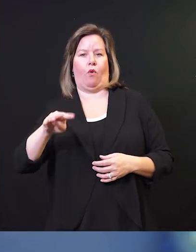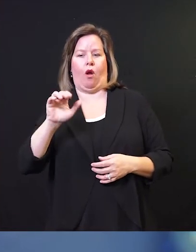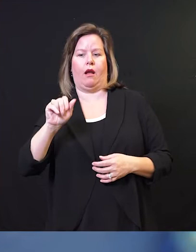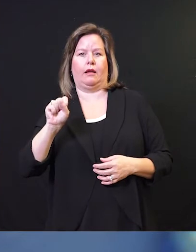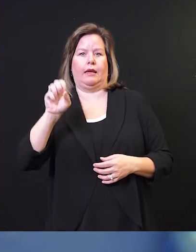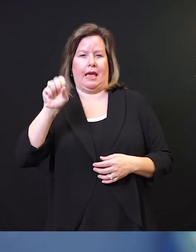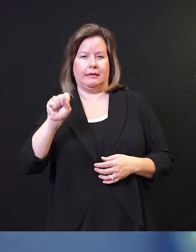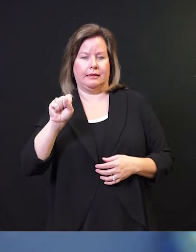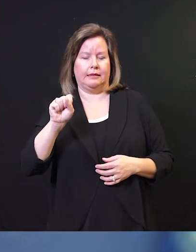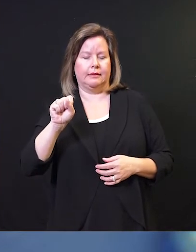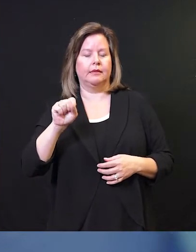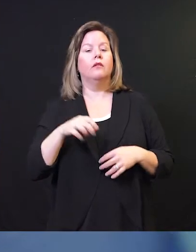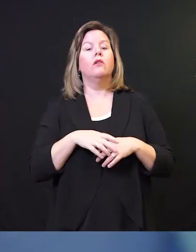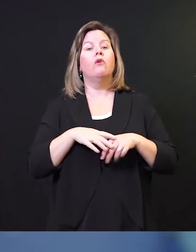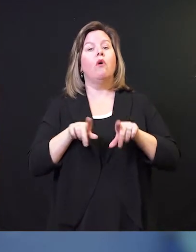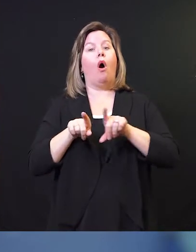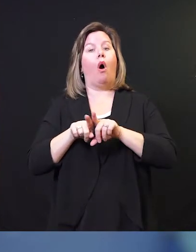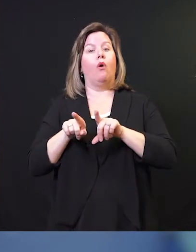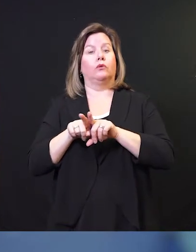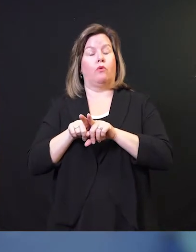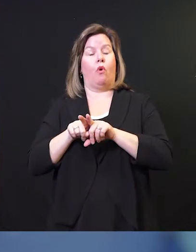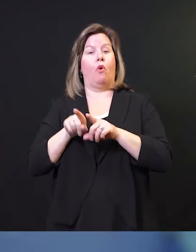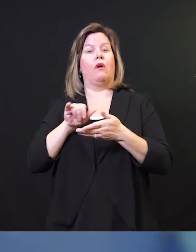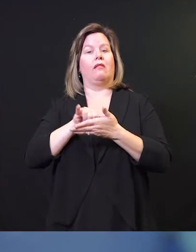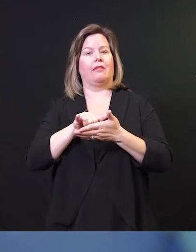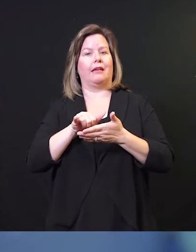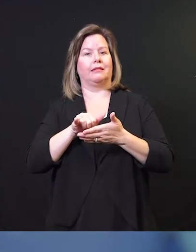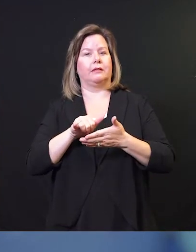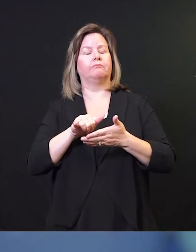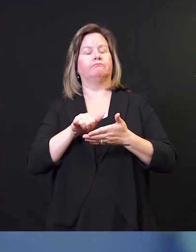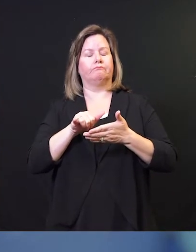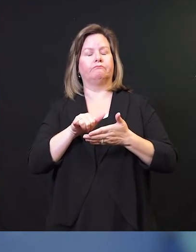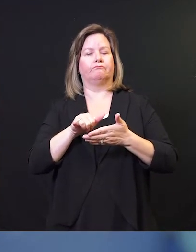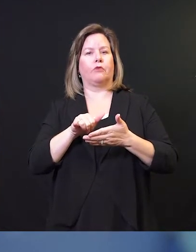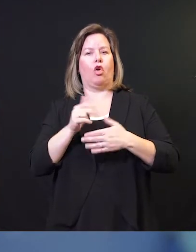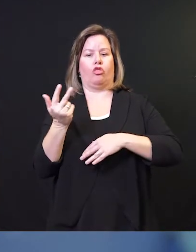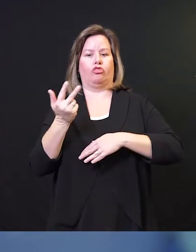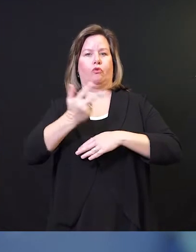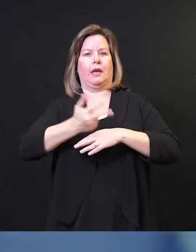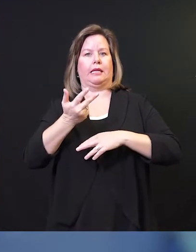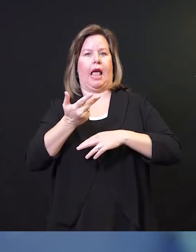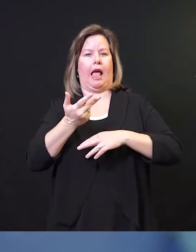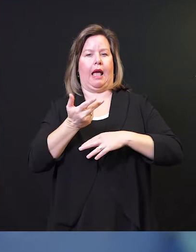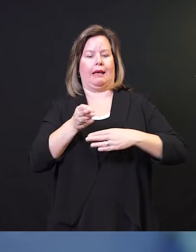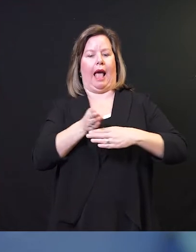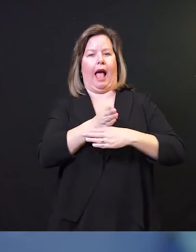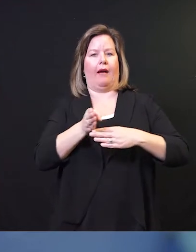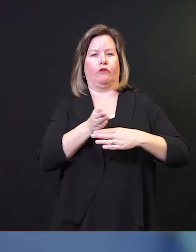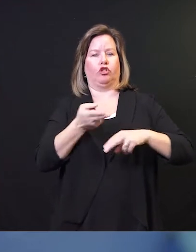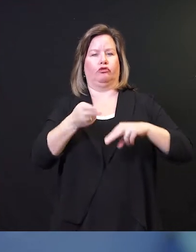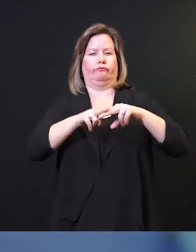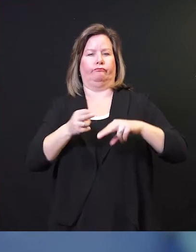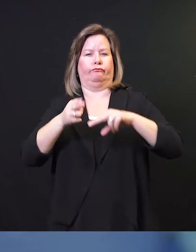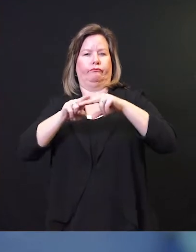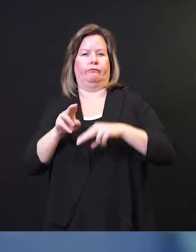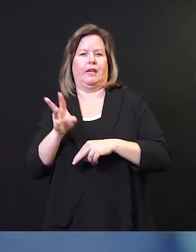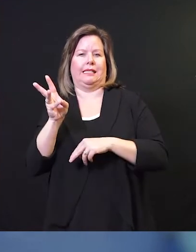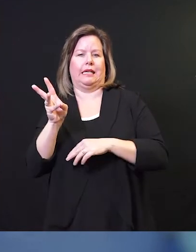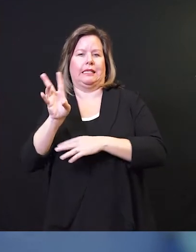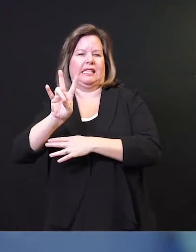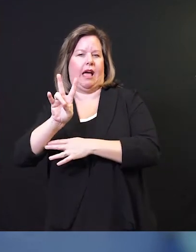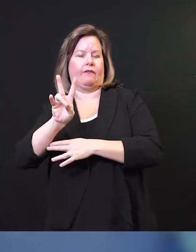of diagnosed COVID-19. And that is a three-day rolling average of 67 new cases per day.